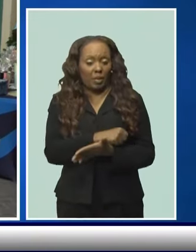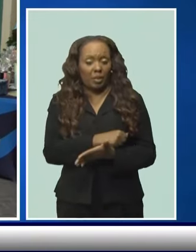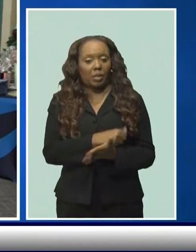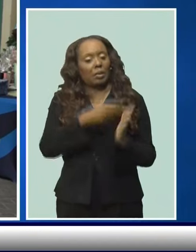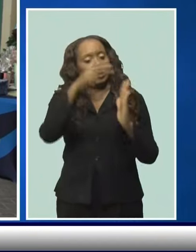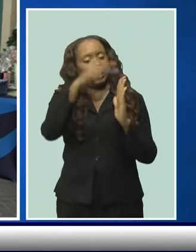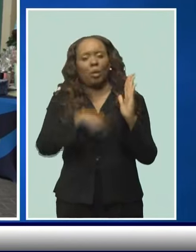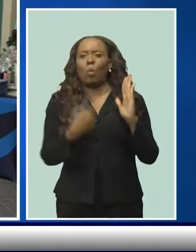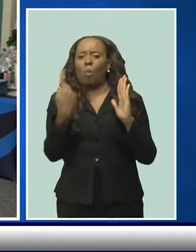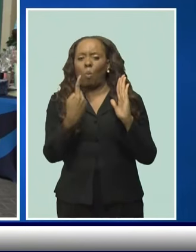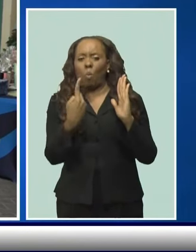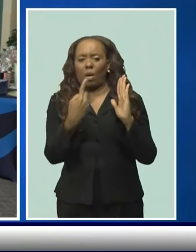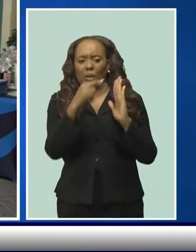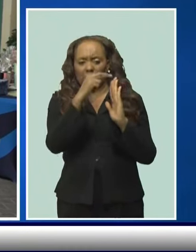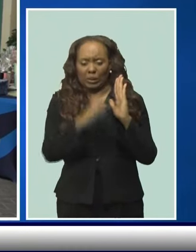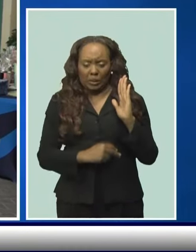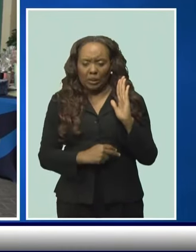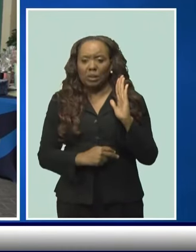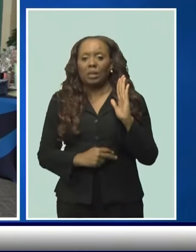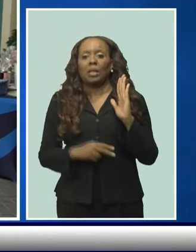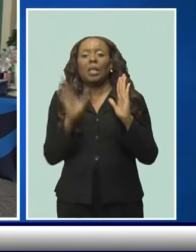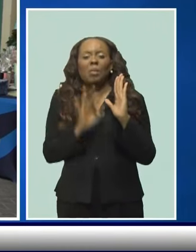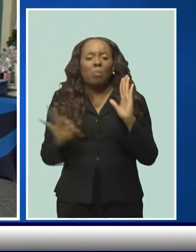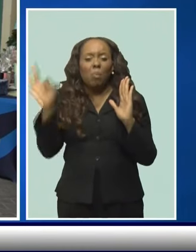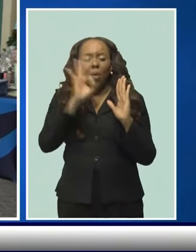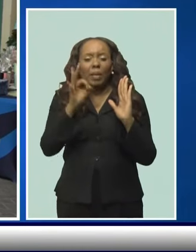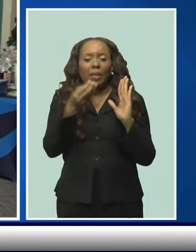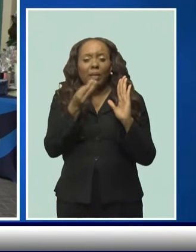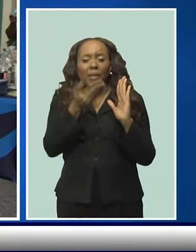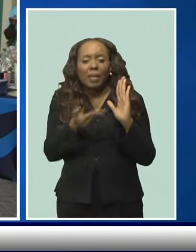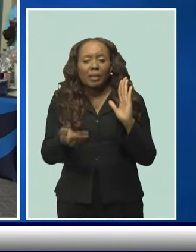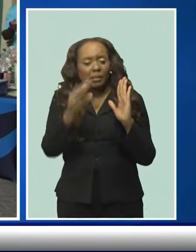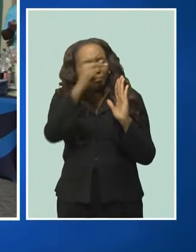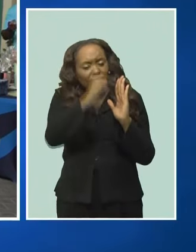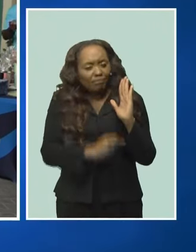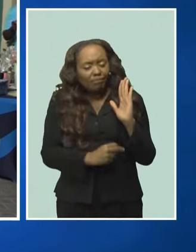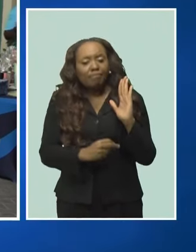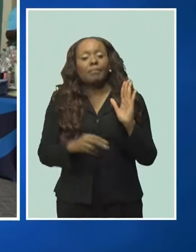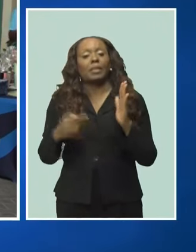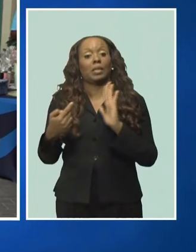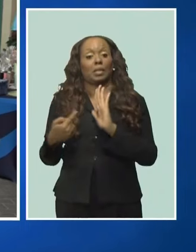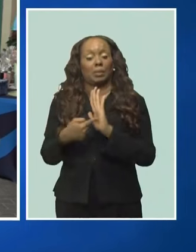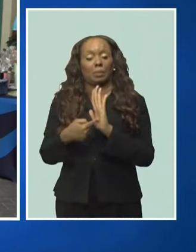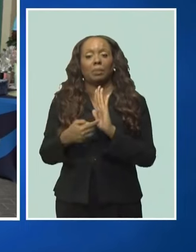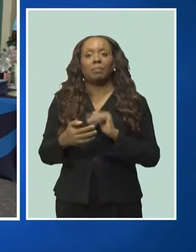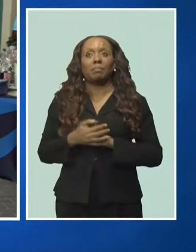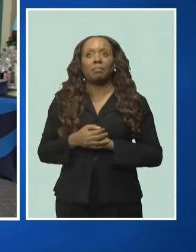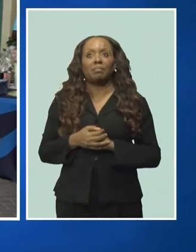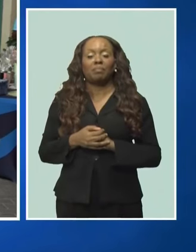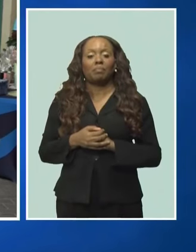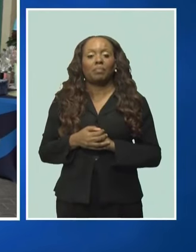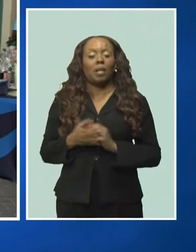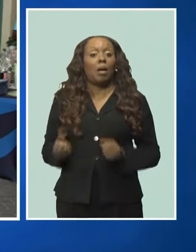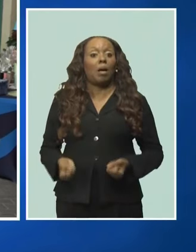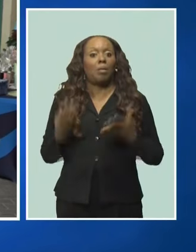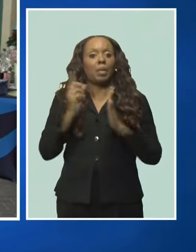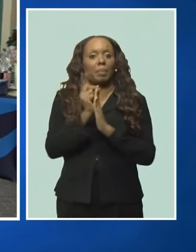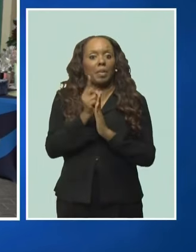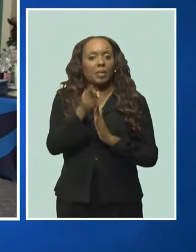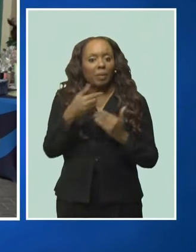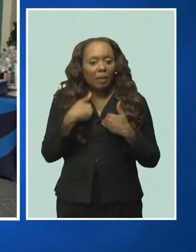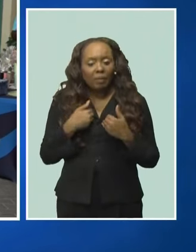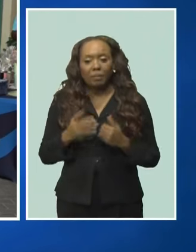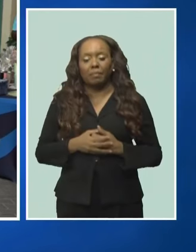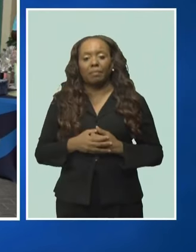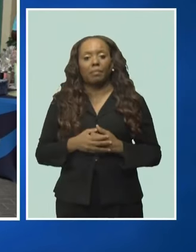agreement which contains the main terms and conditions that will bind consumers. So for example, it will give you an example of how many minutes, how much